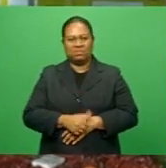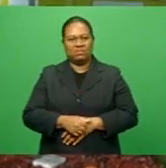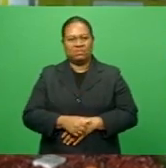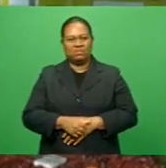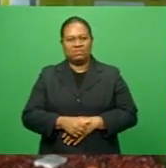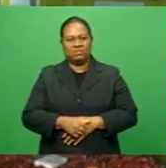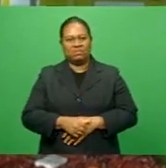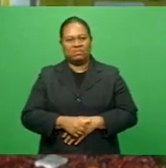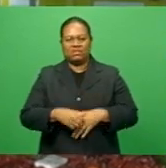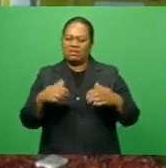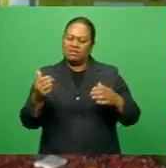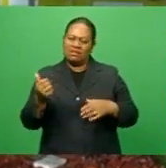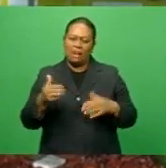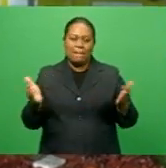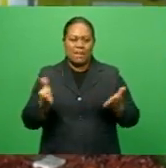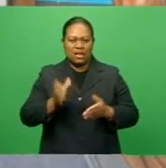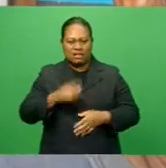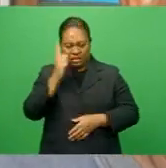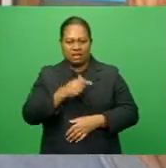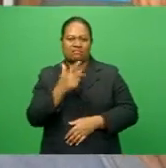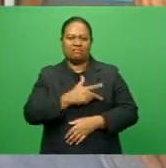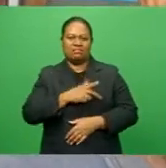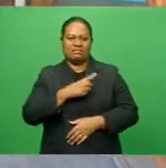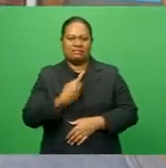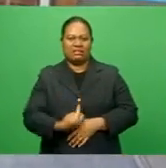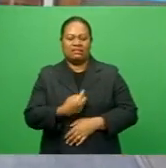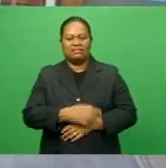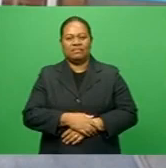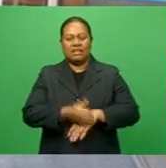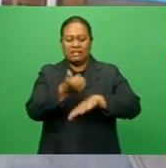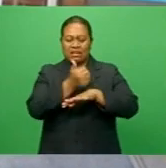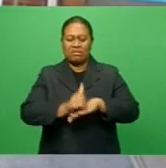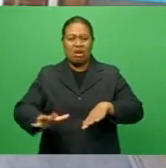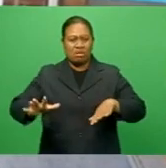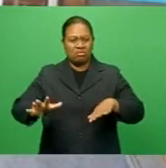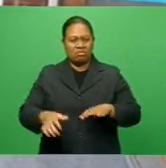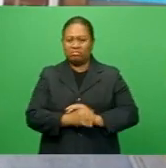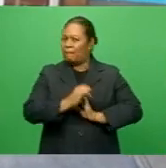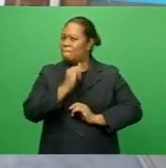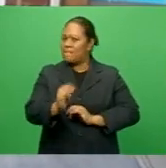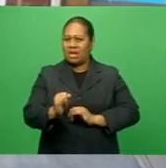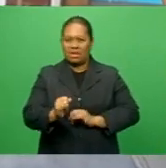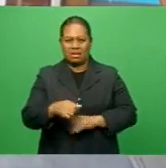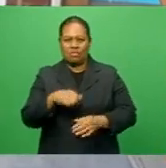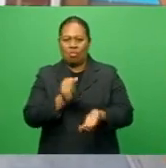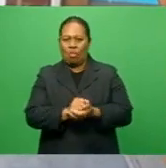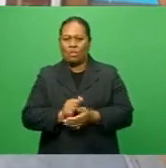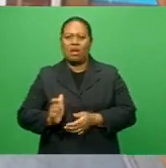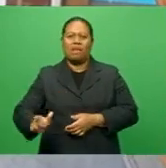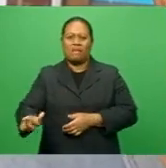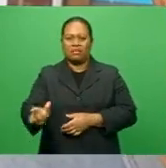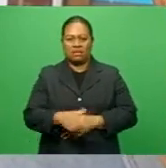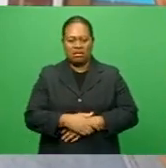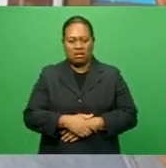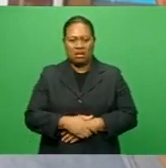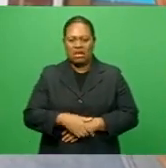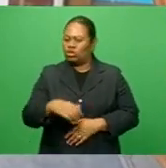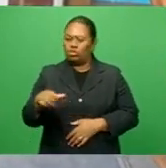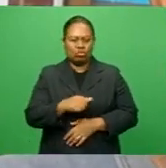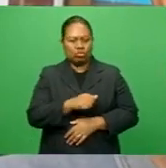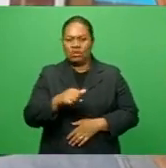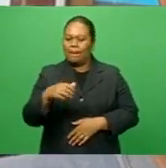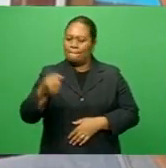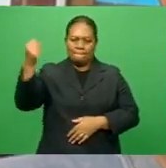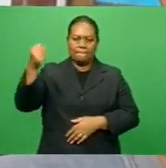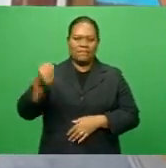injure their legs and stuff, falling and everything. The ground condition is really bad in Lambasai. They should have stopped the game